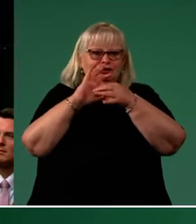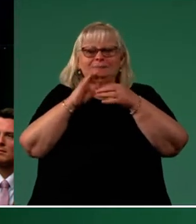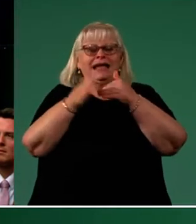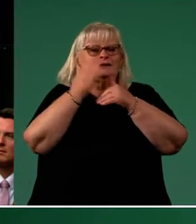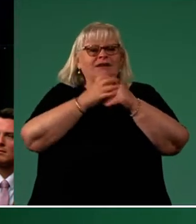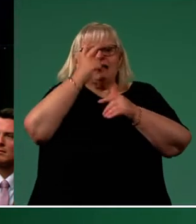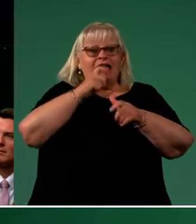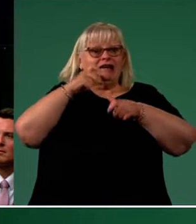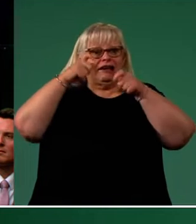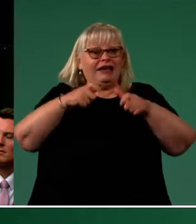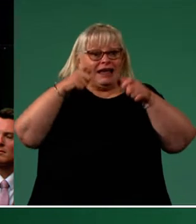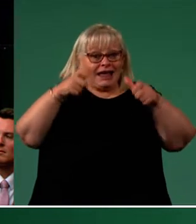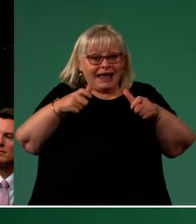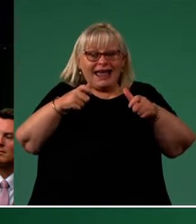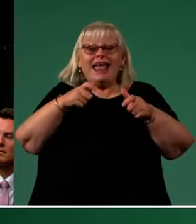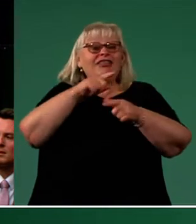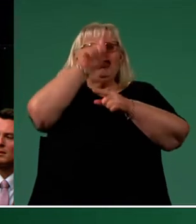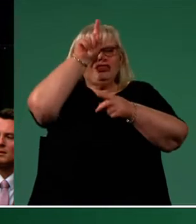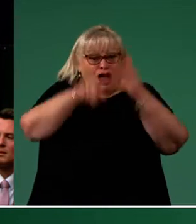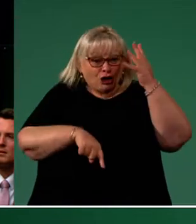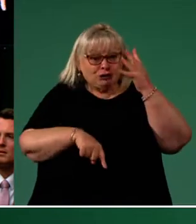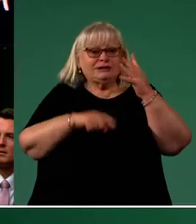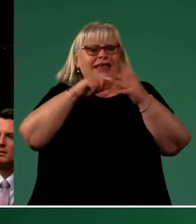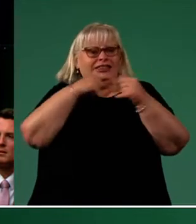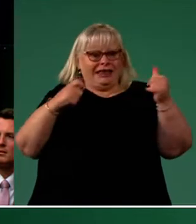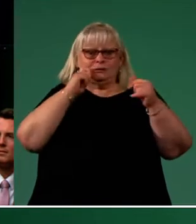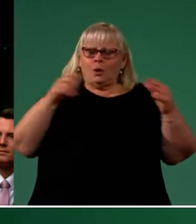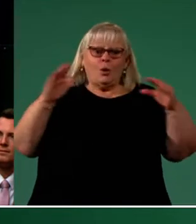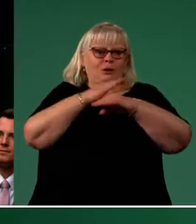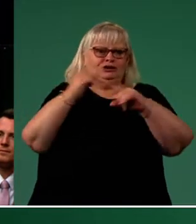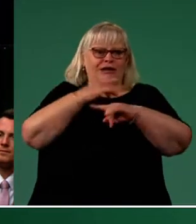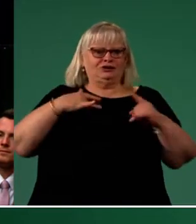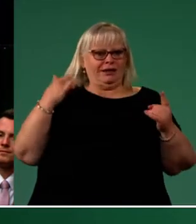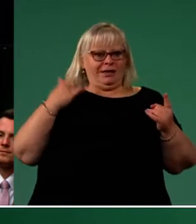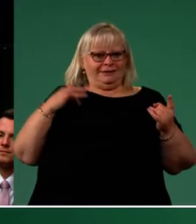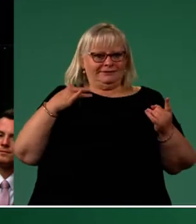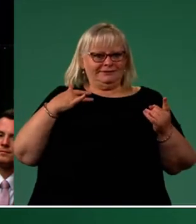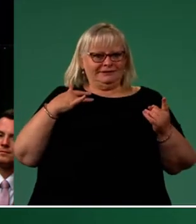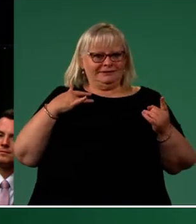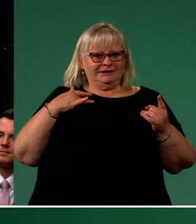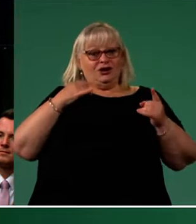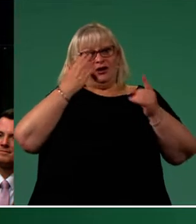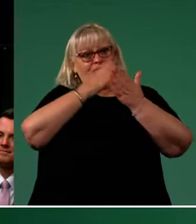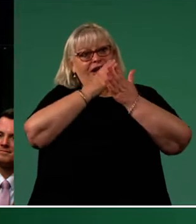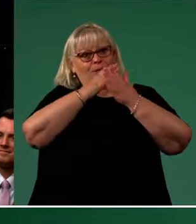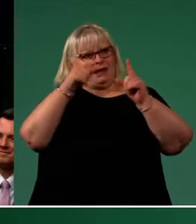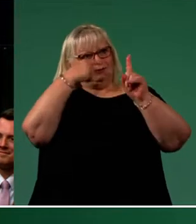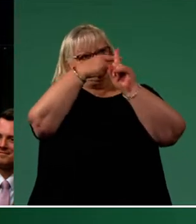that will transform the lives of people throughout our nation. And some said we had a small target strategy.